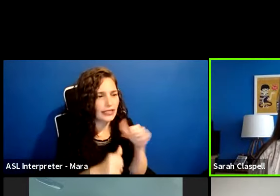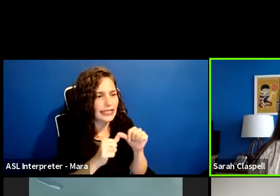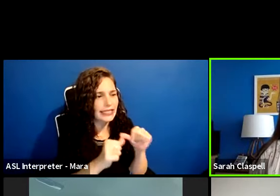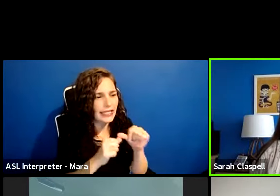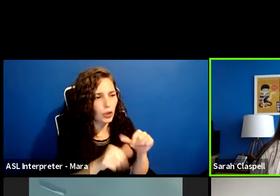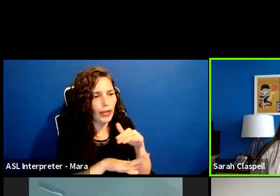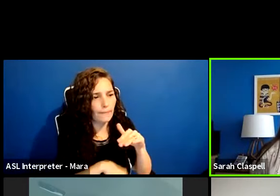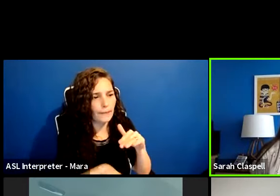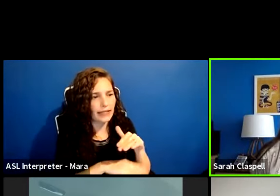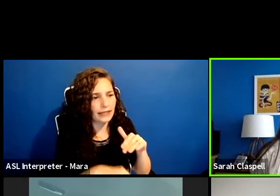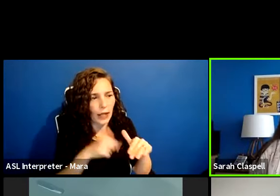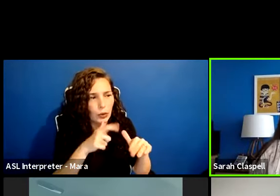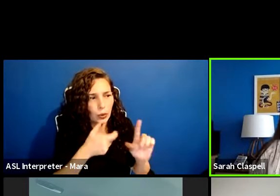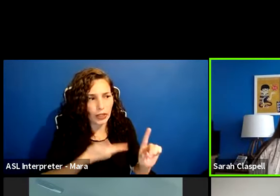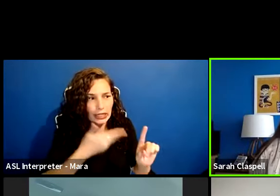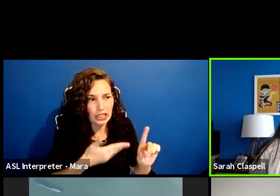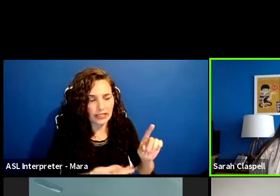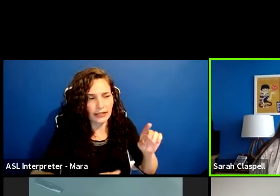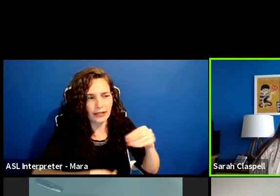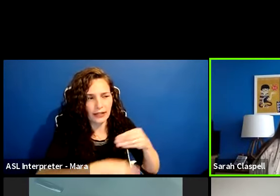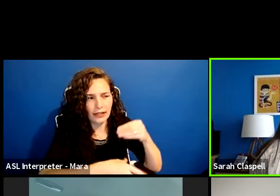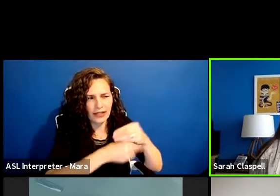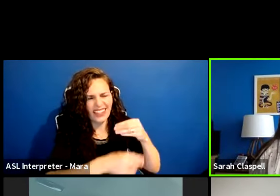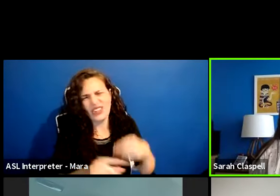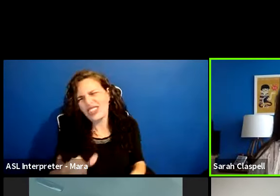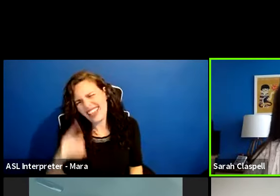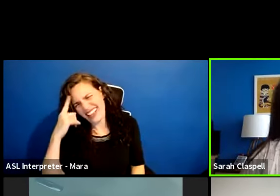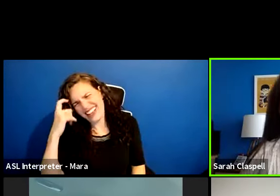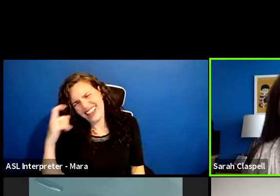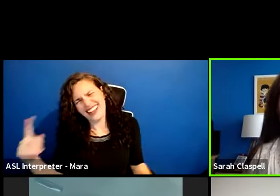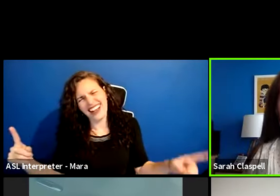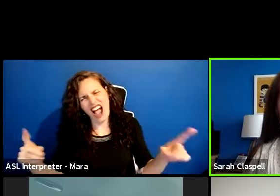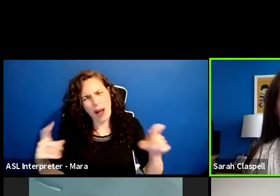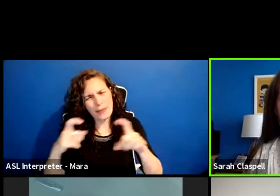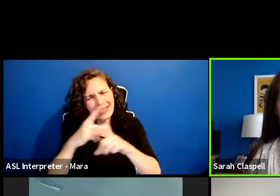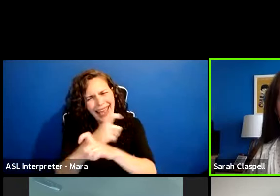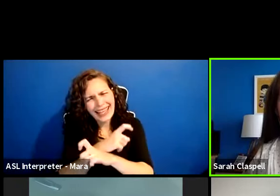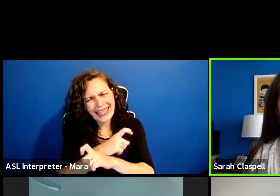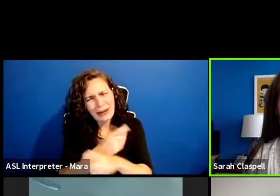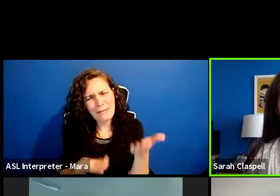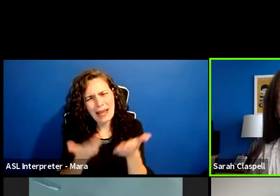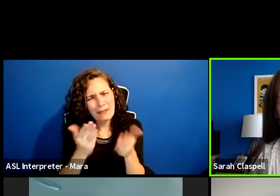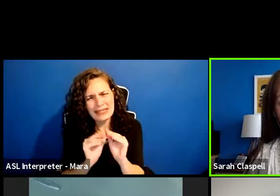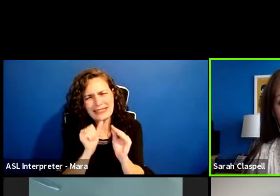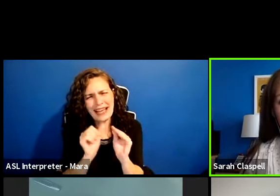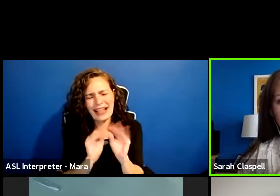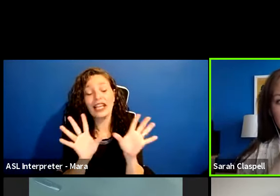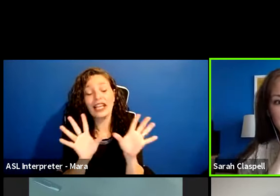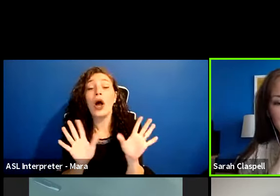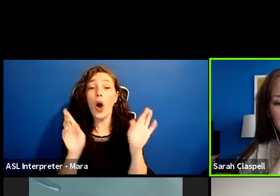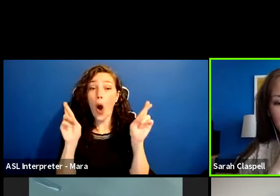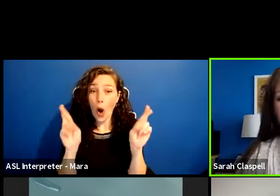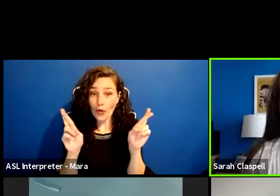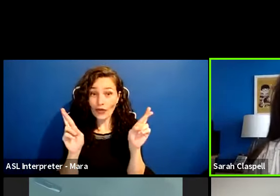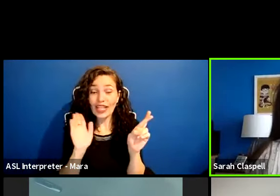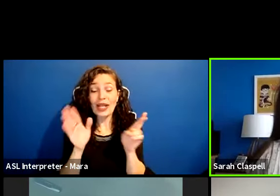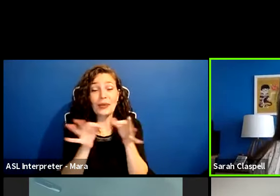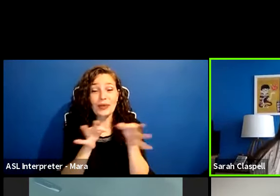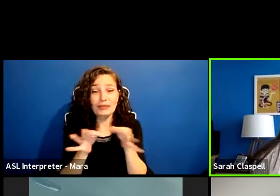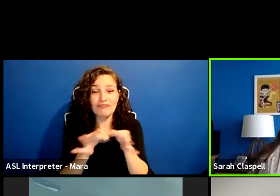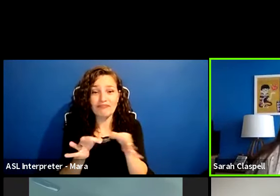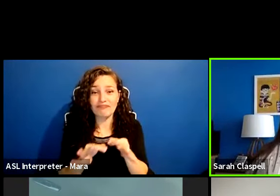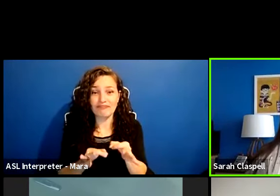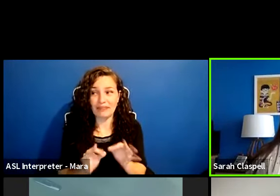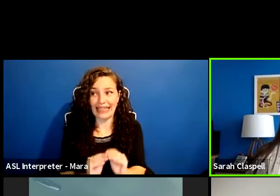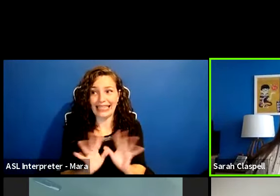That, uh, that probably sounded too complicated, but it will make sense with this, uh, description I'm going to give you now. Um,